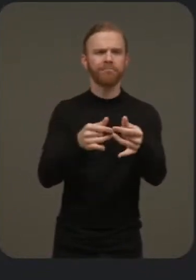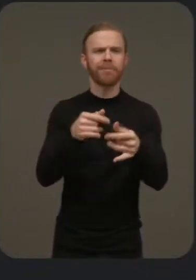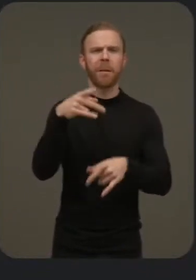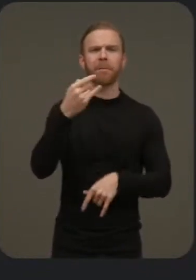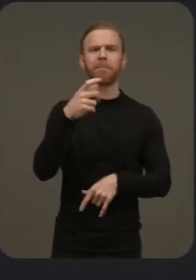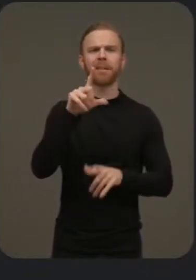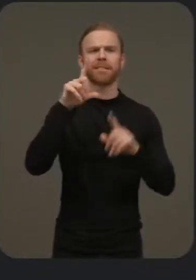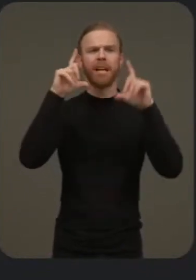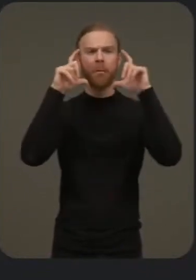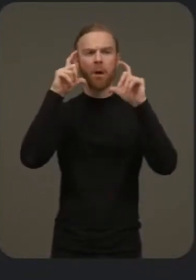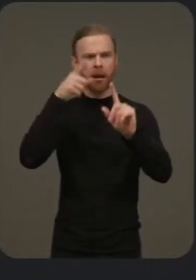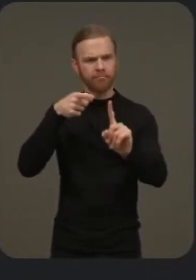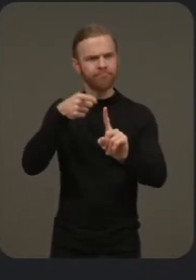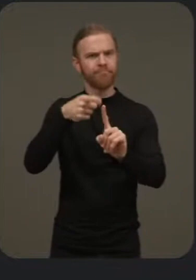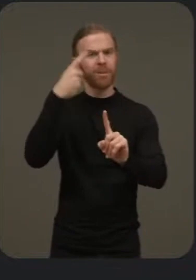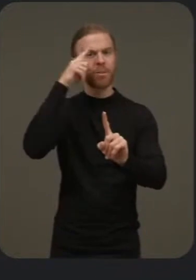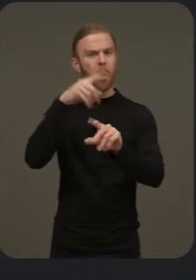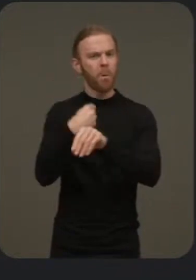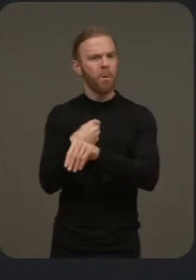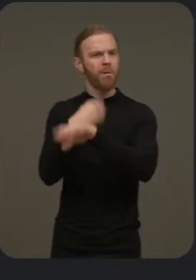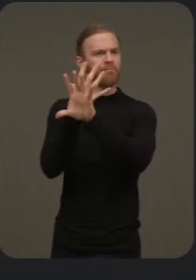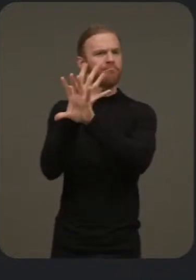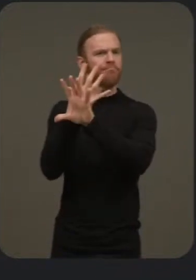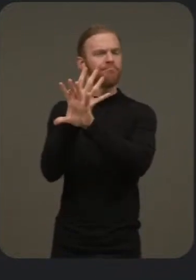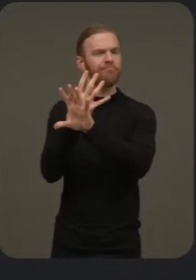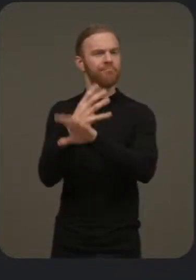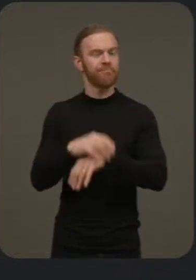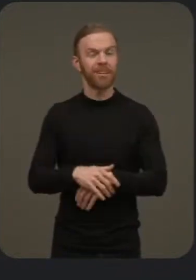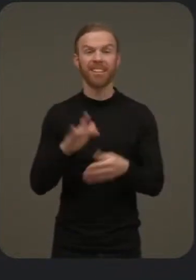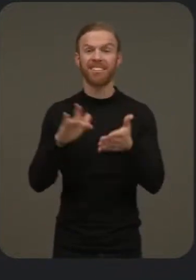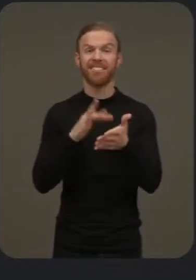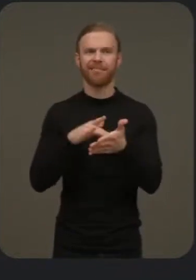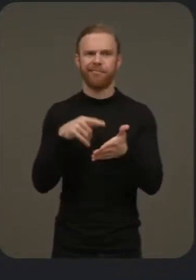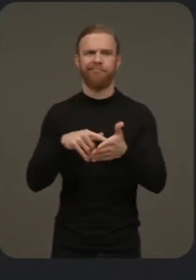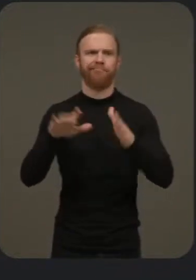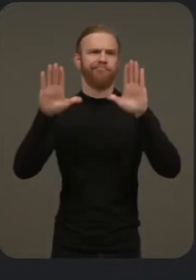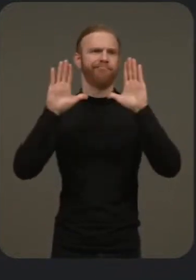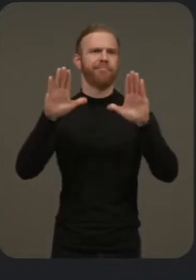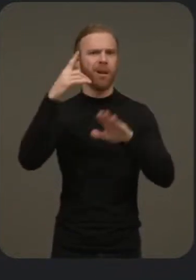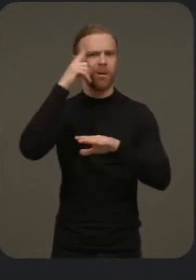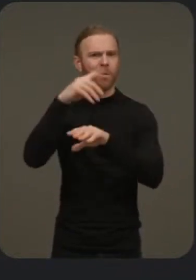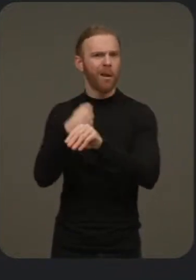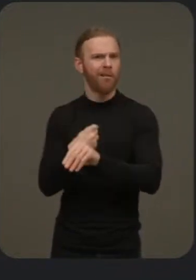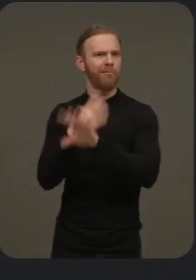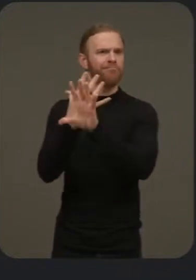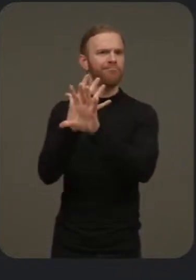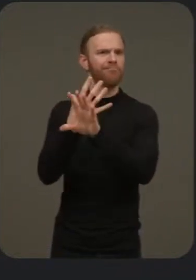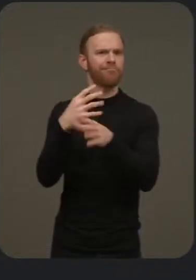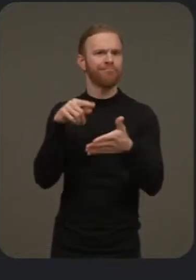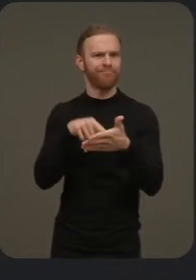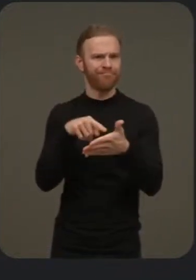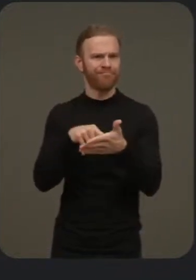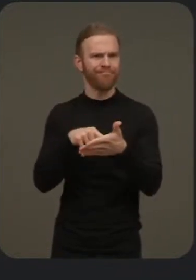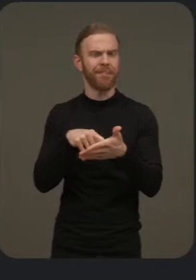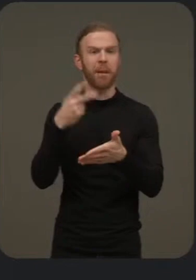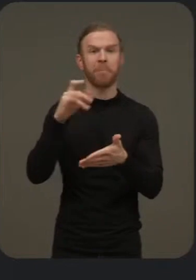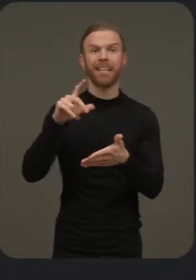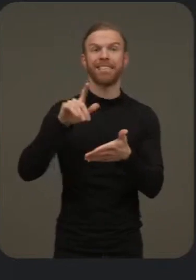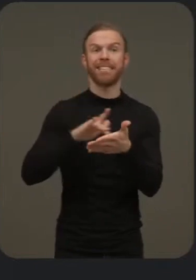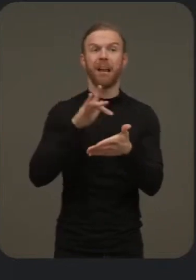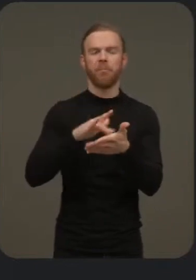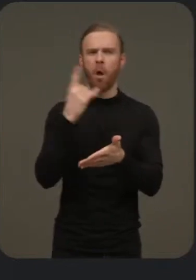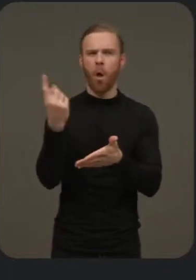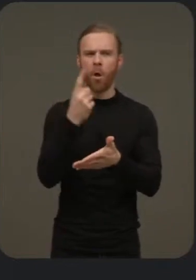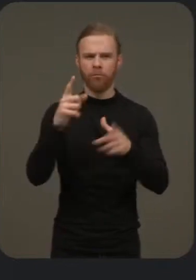camera specifically for video calling. Tablets are fantastic video calling devices. And with Pixel Tablet, you are always